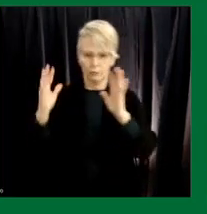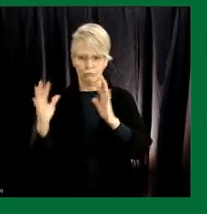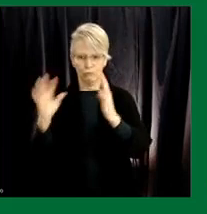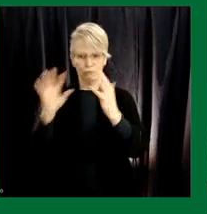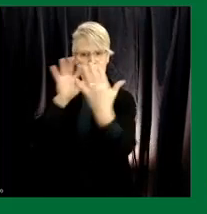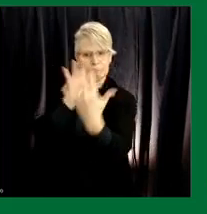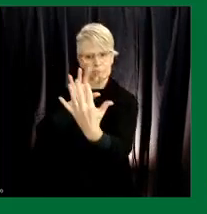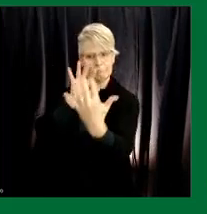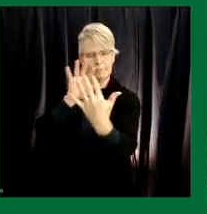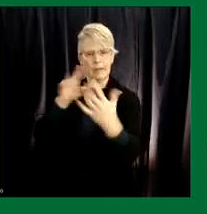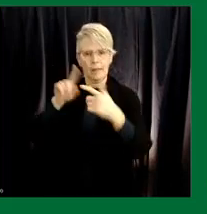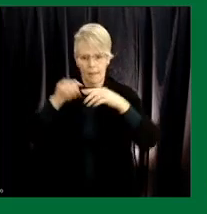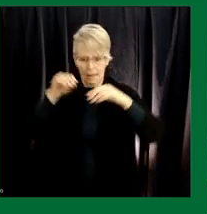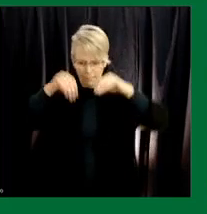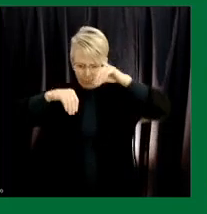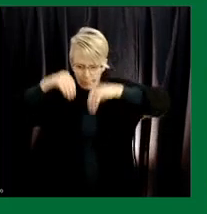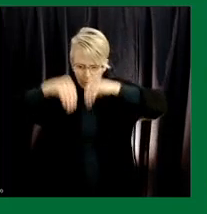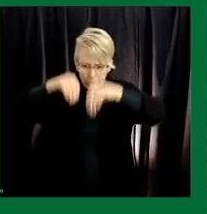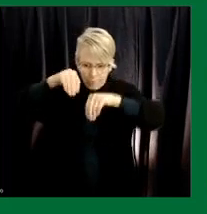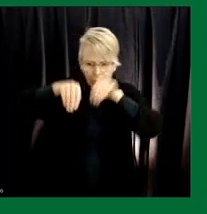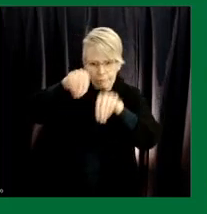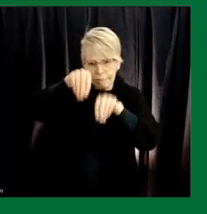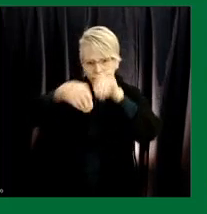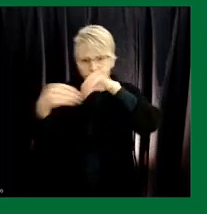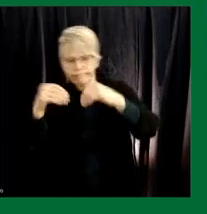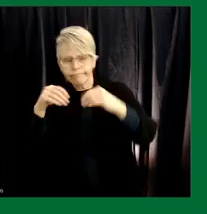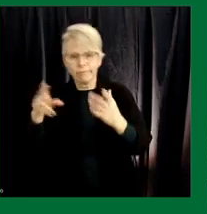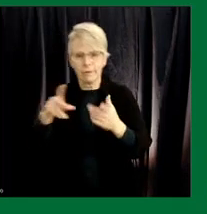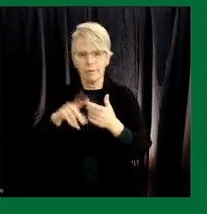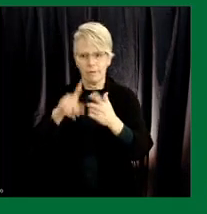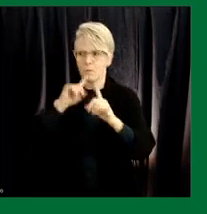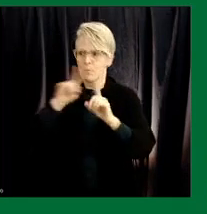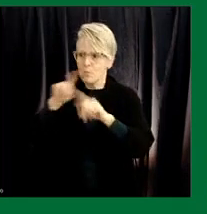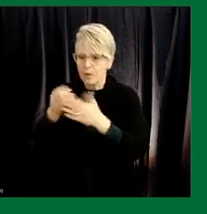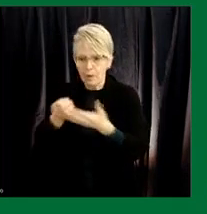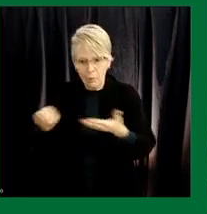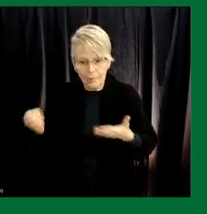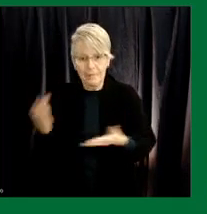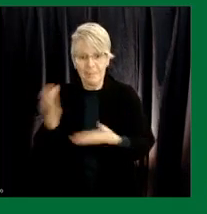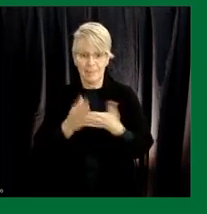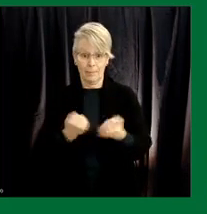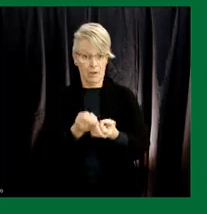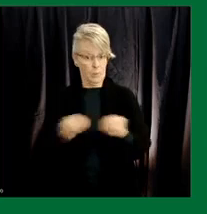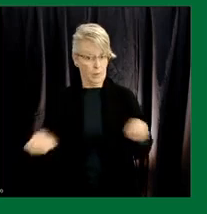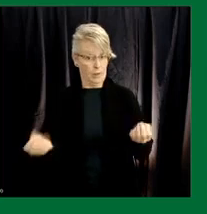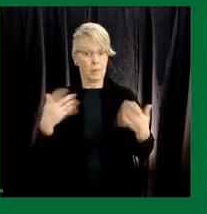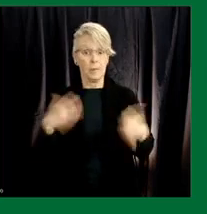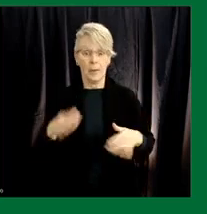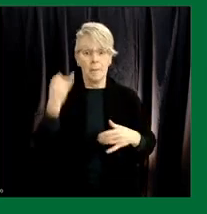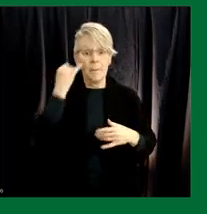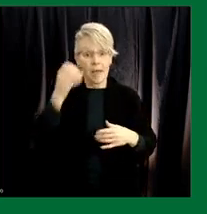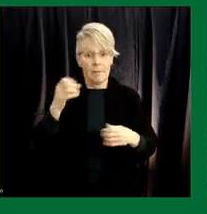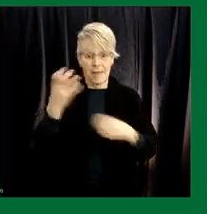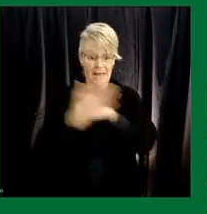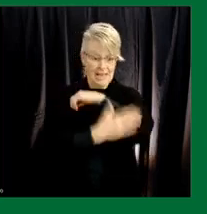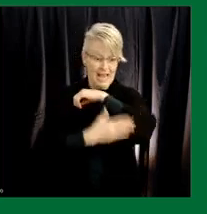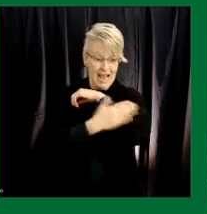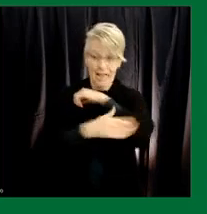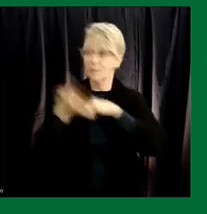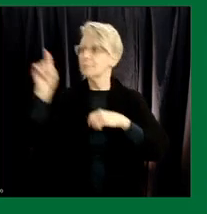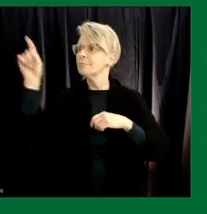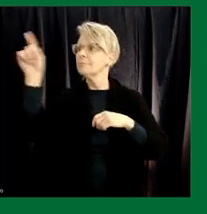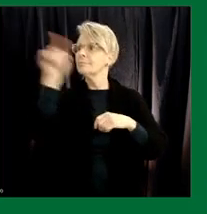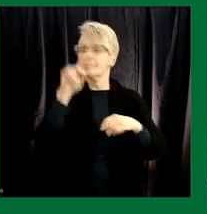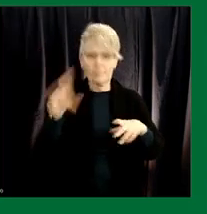and we're putting in the rooms right now and the equipment has all been ordered some of this equipment as you can imagine many countries around the world are looking now at their